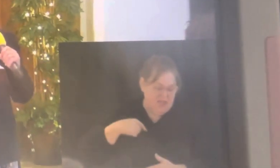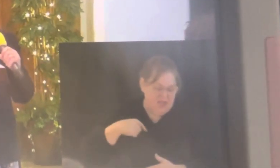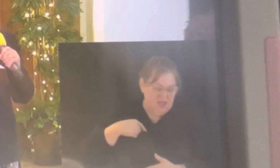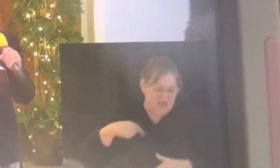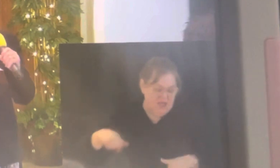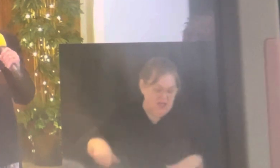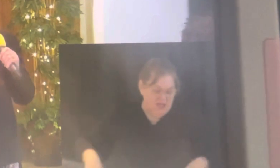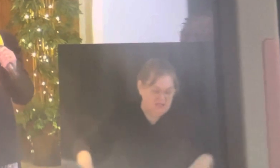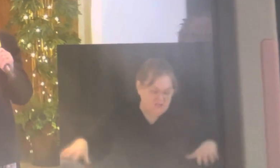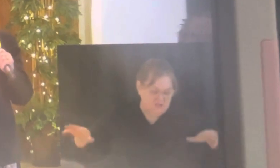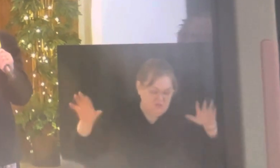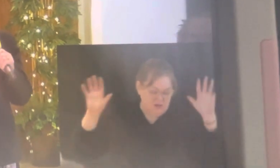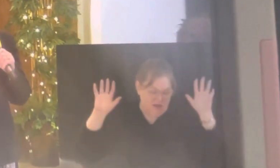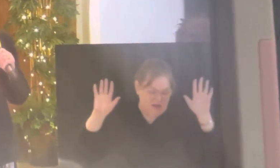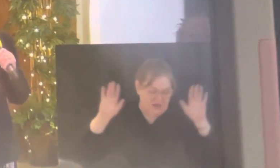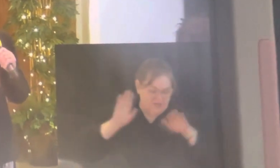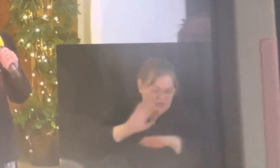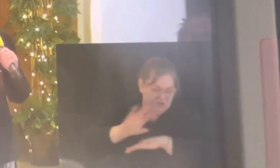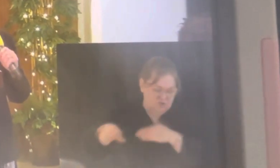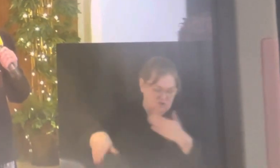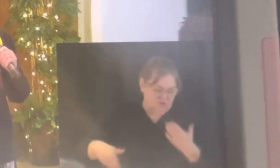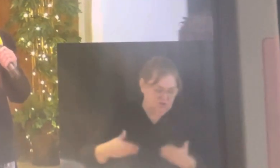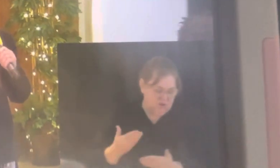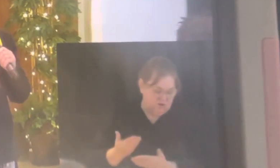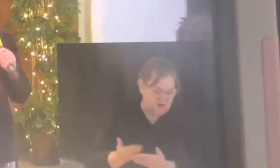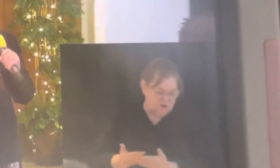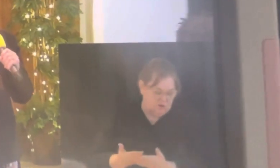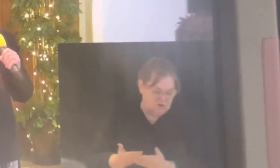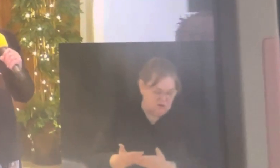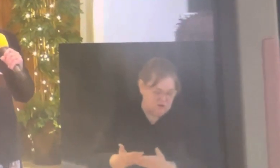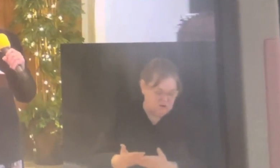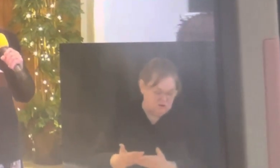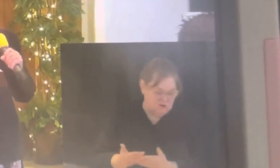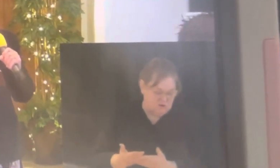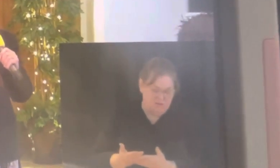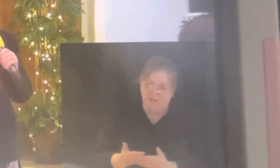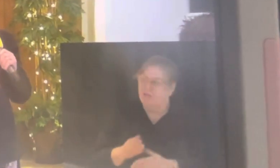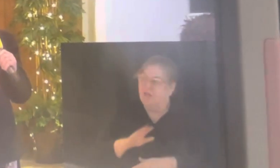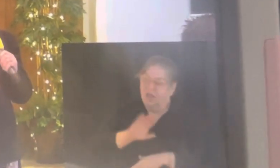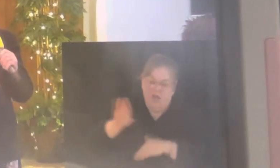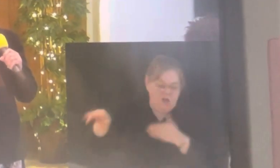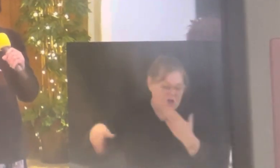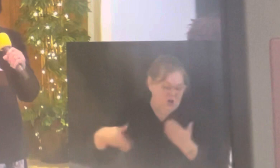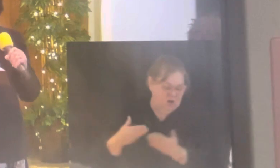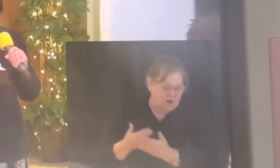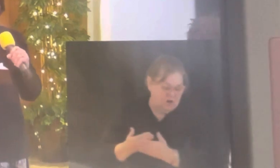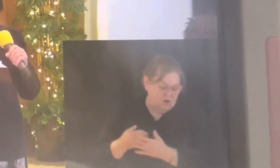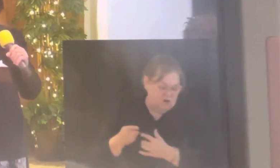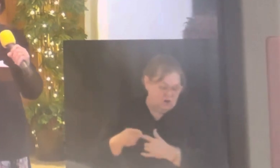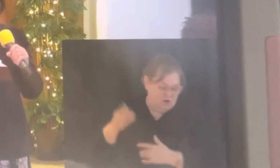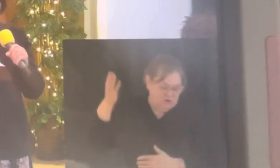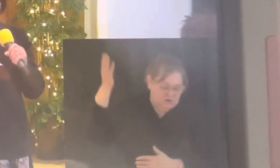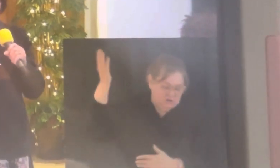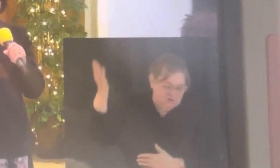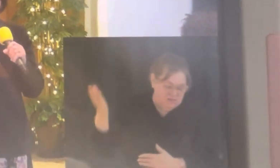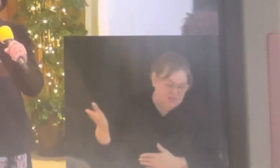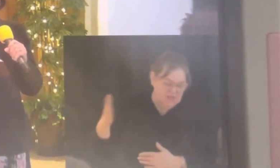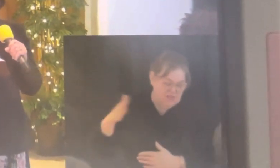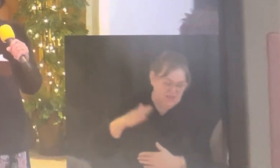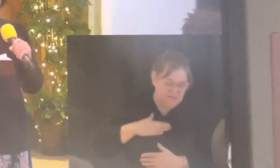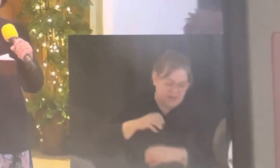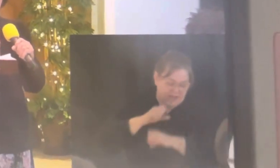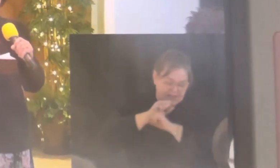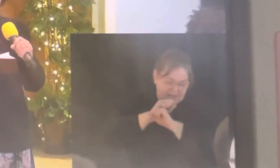I surrender all. All to